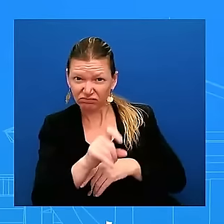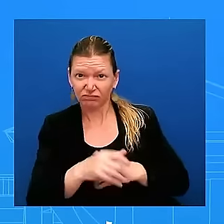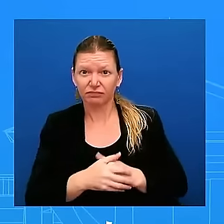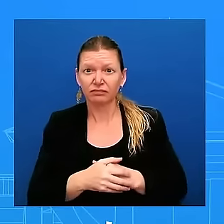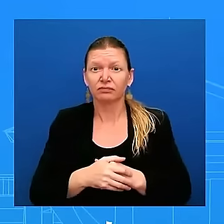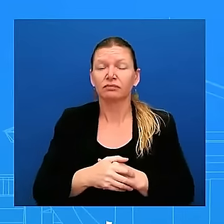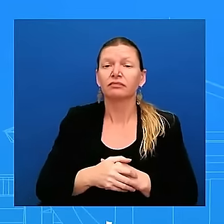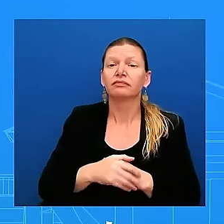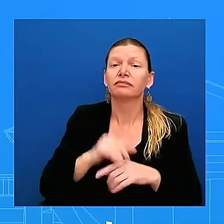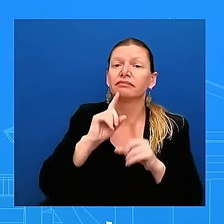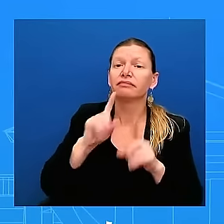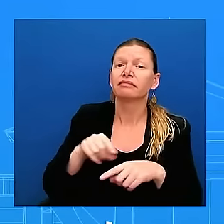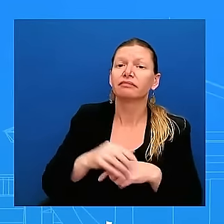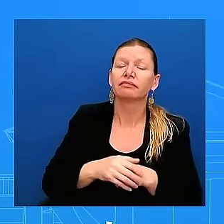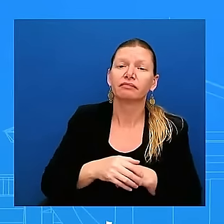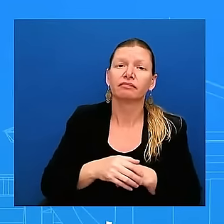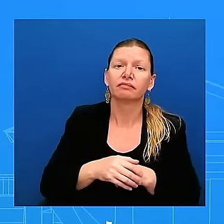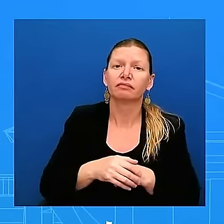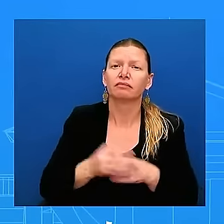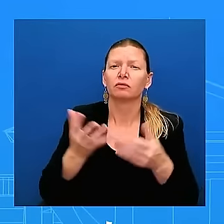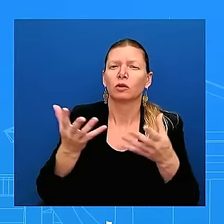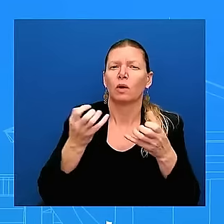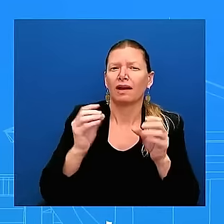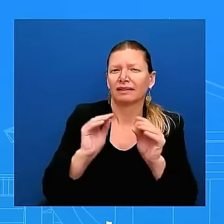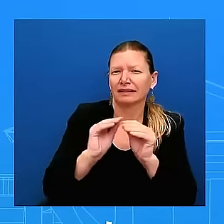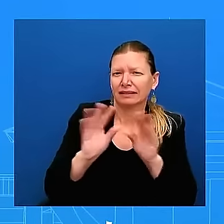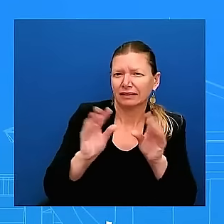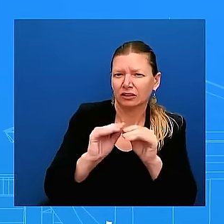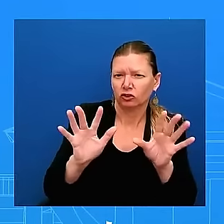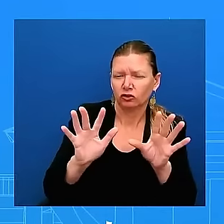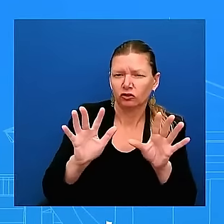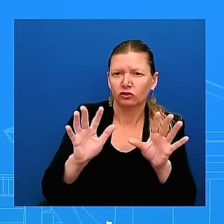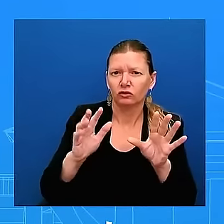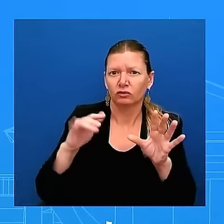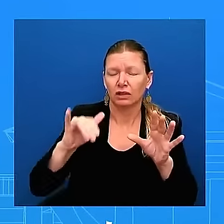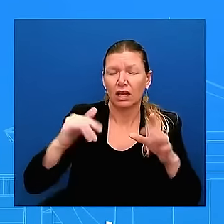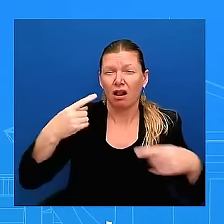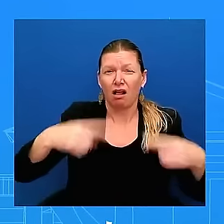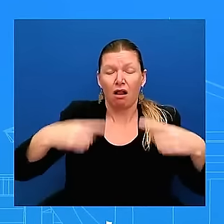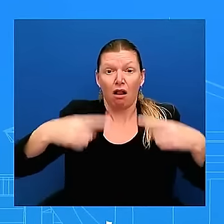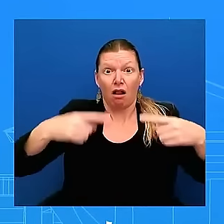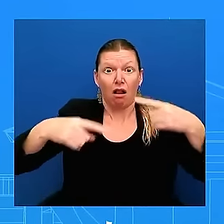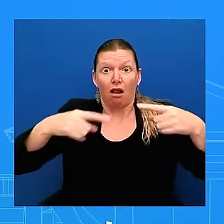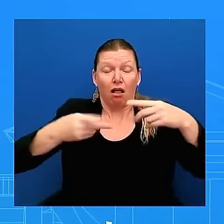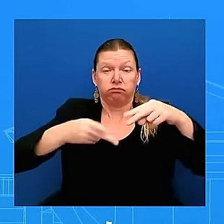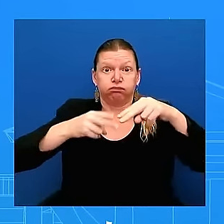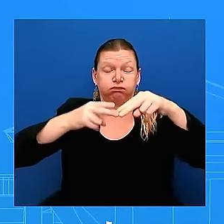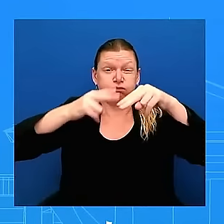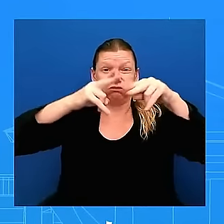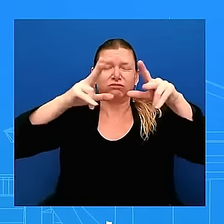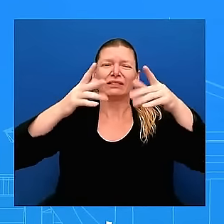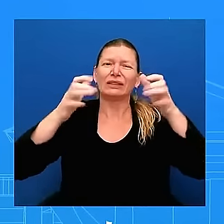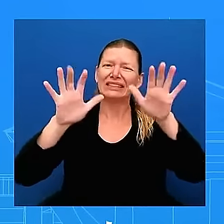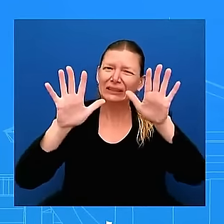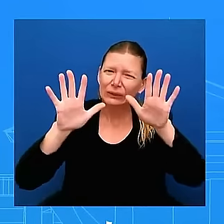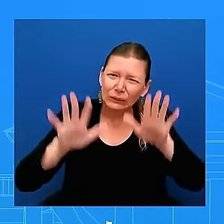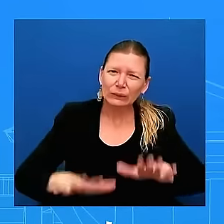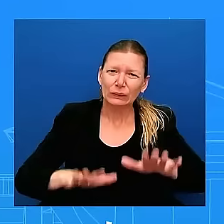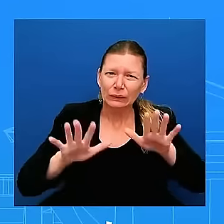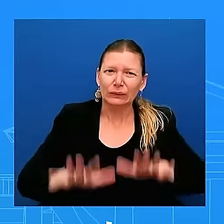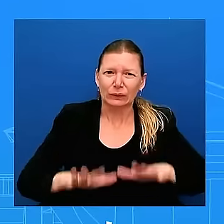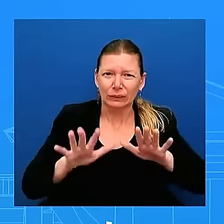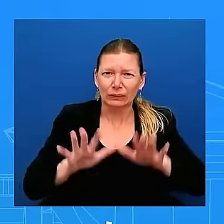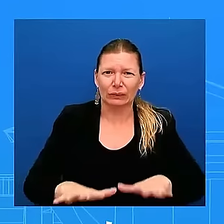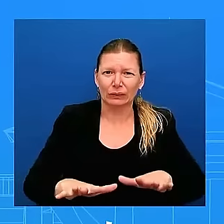uh to bring that temperature down of that political violent rhetoric we've been very clear about that uh